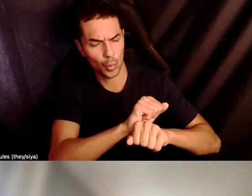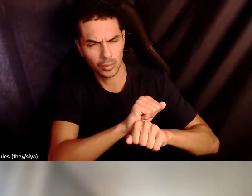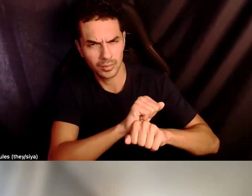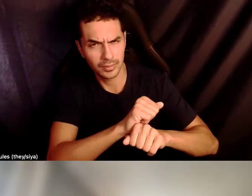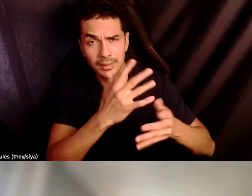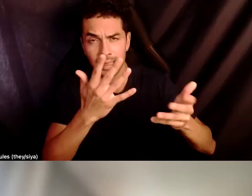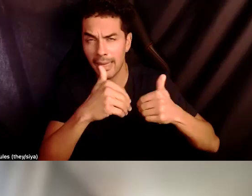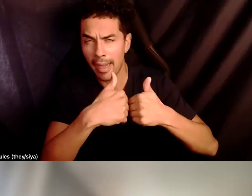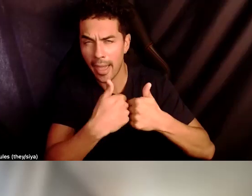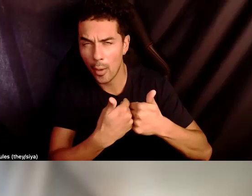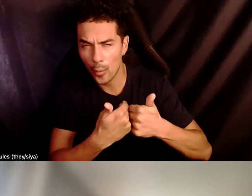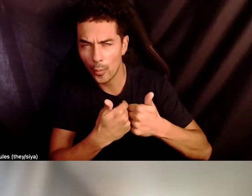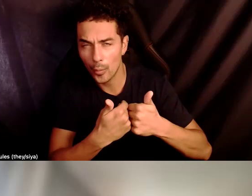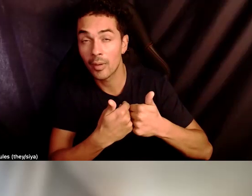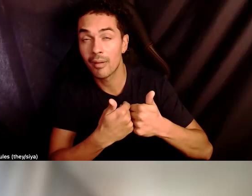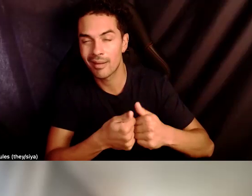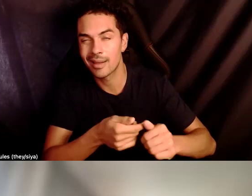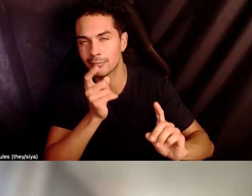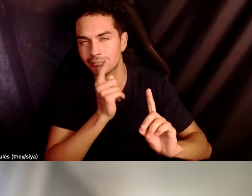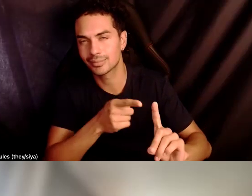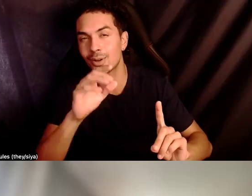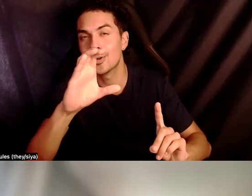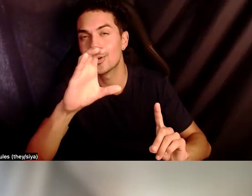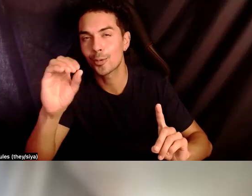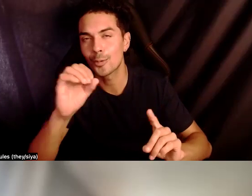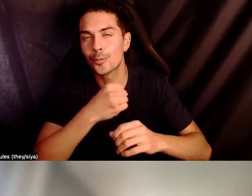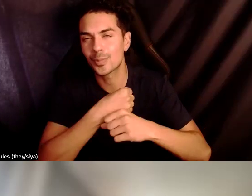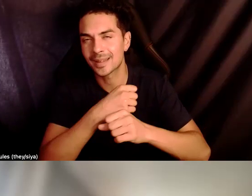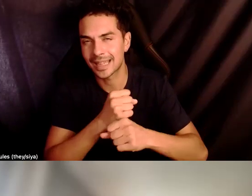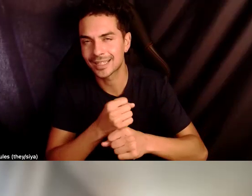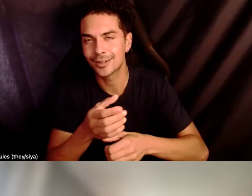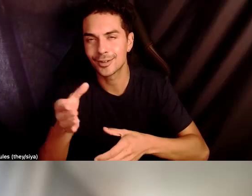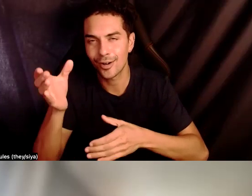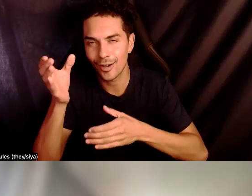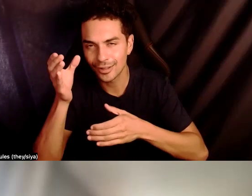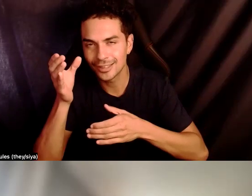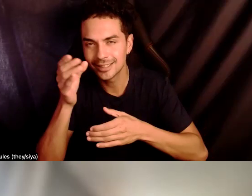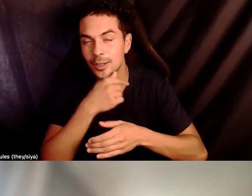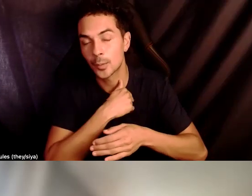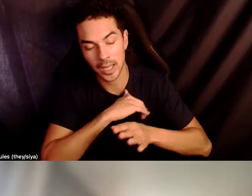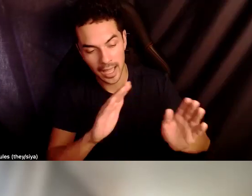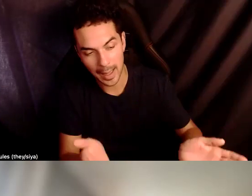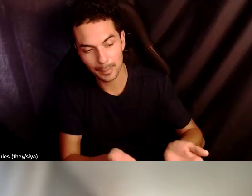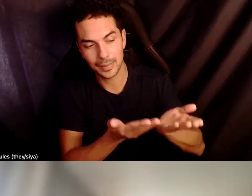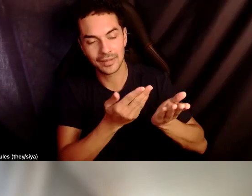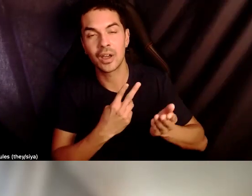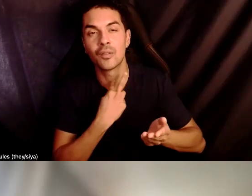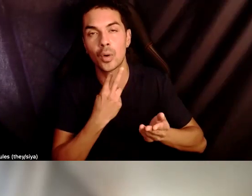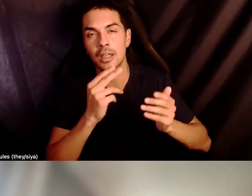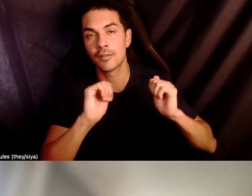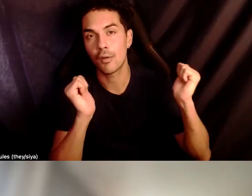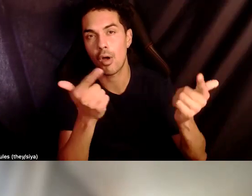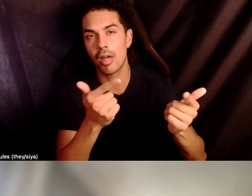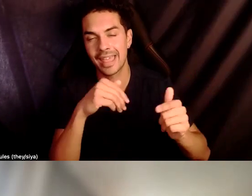um, and that when we're co-creating knowledge, like we're really uplifting the voices of, of all, um, and this